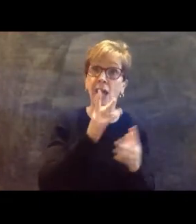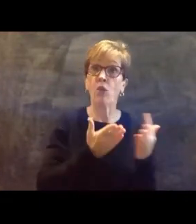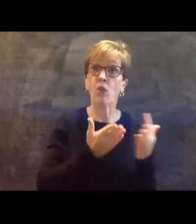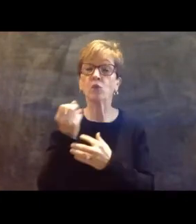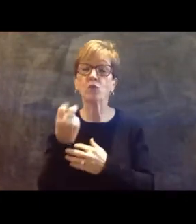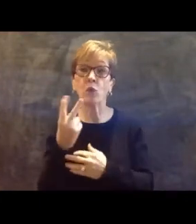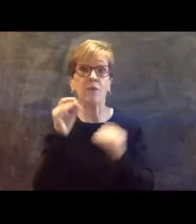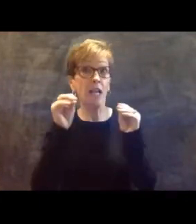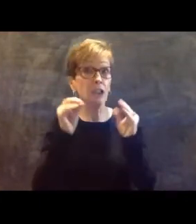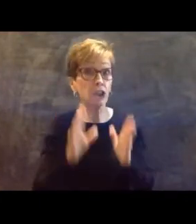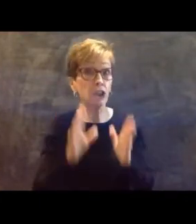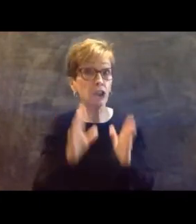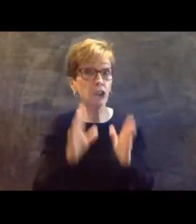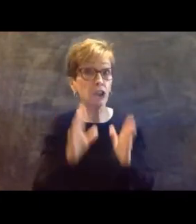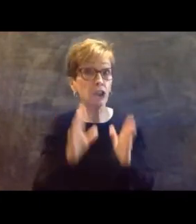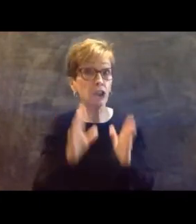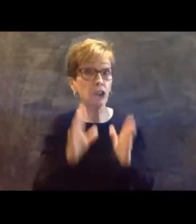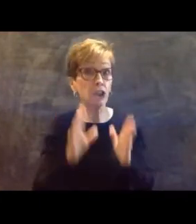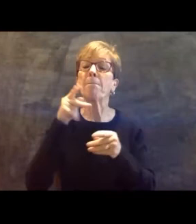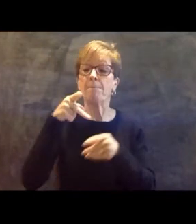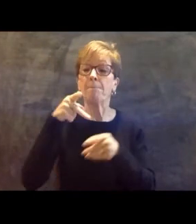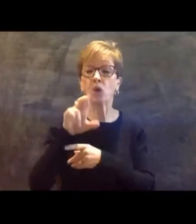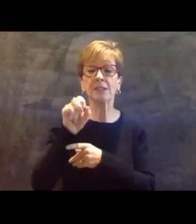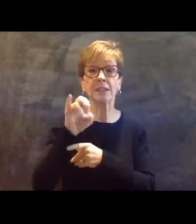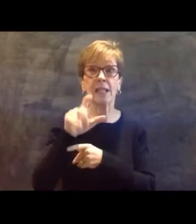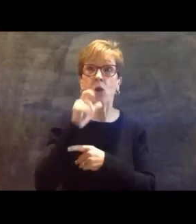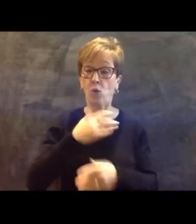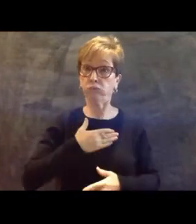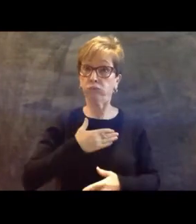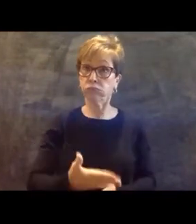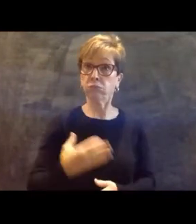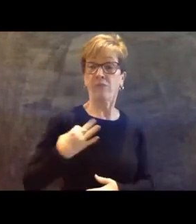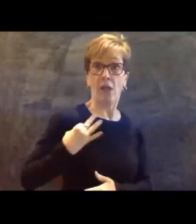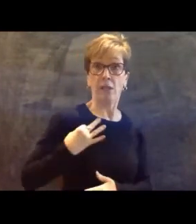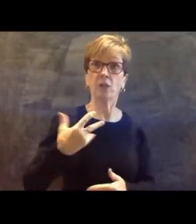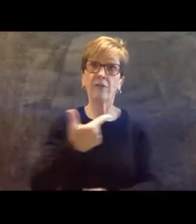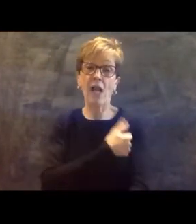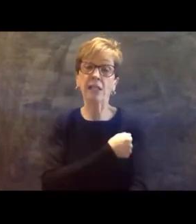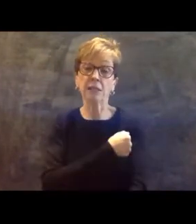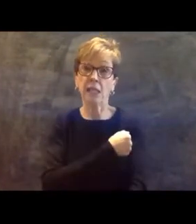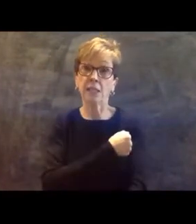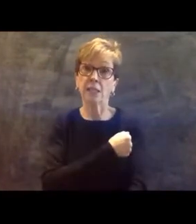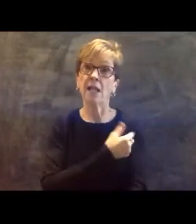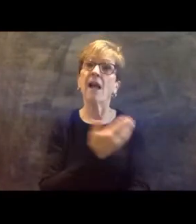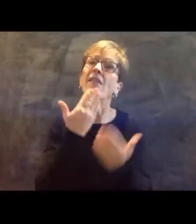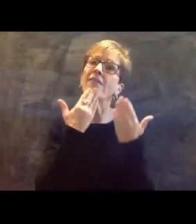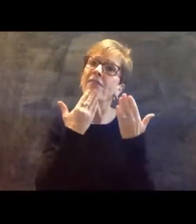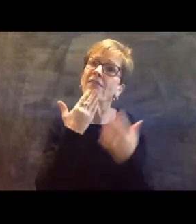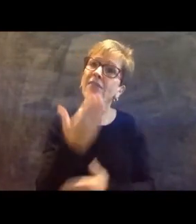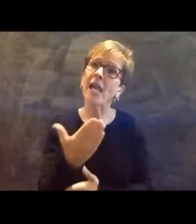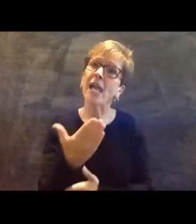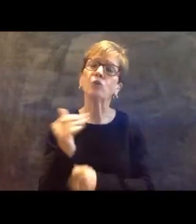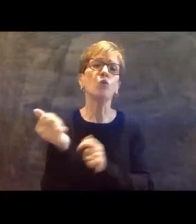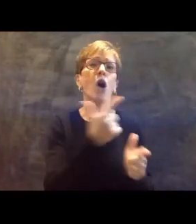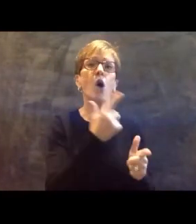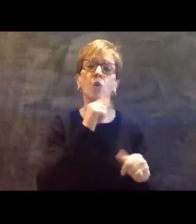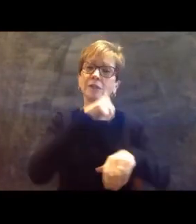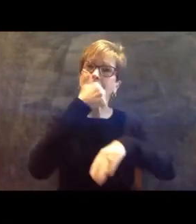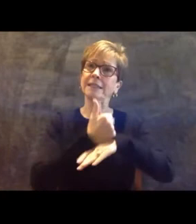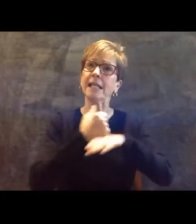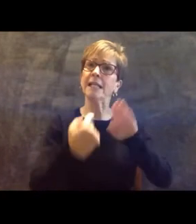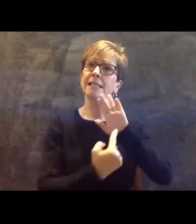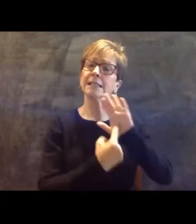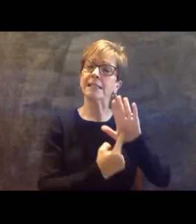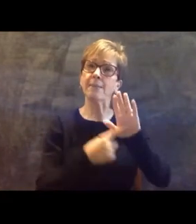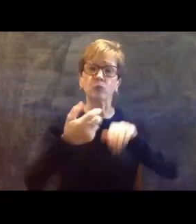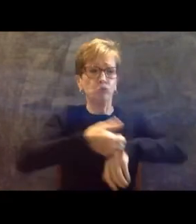support personnel who voluntarily agreed to be vaccinated. Thank you to our educators who again set an example and you rolled up your